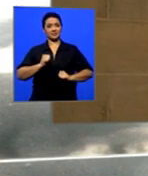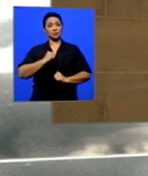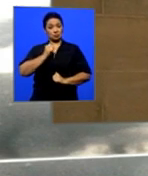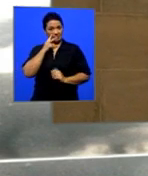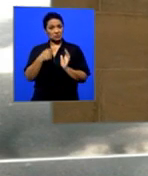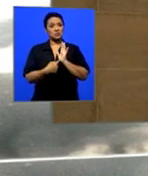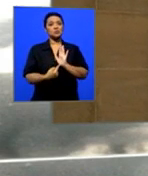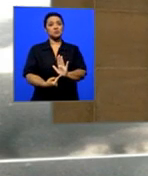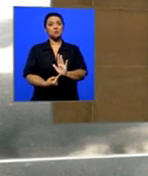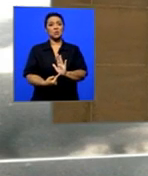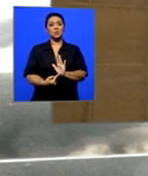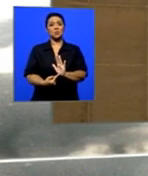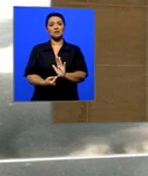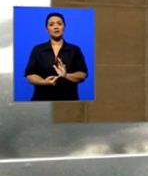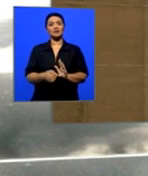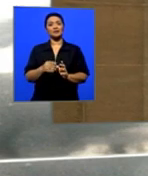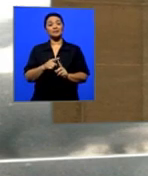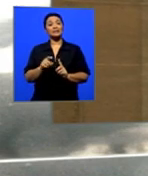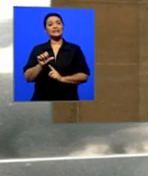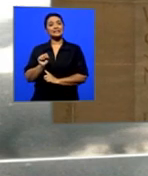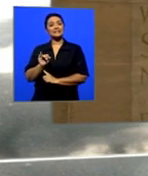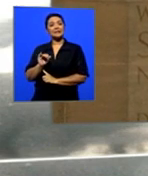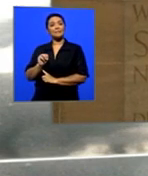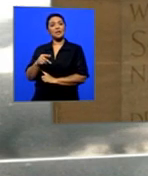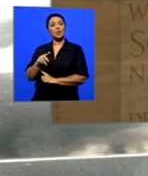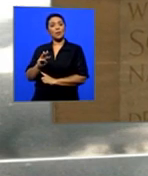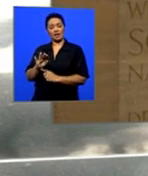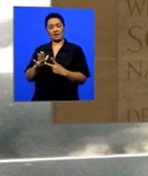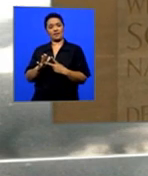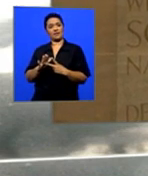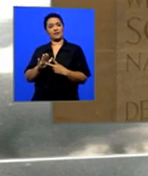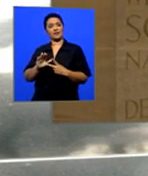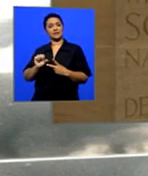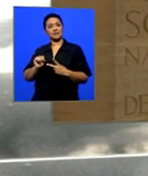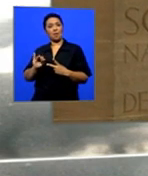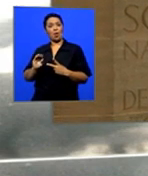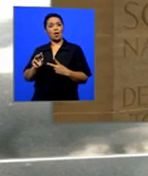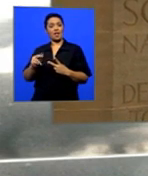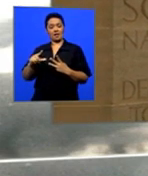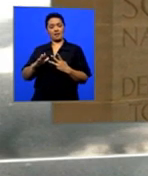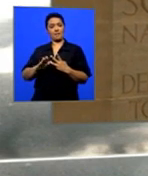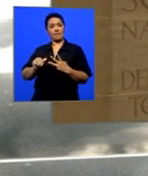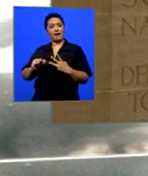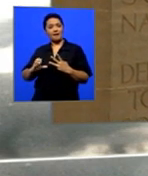of it if there's time. Simpiwe dana, sbongnile kumalo, meku manaka.